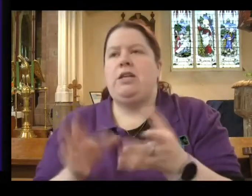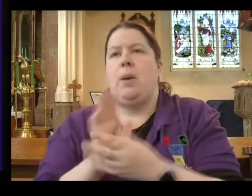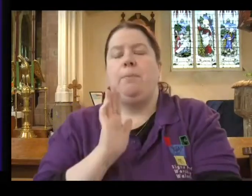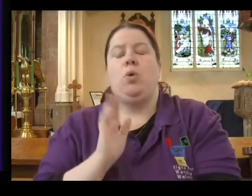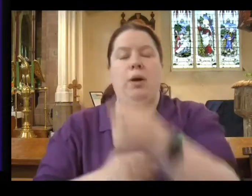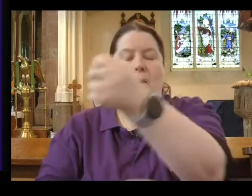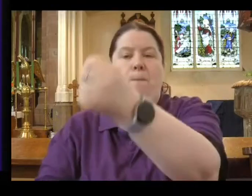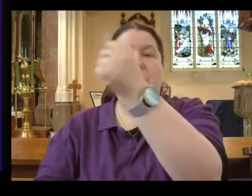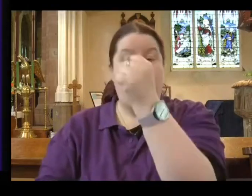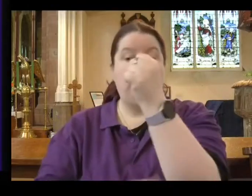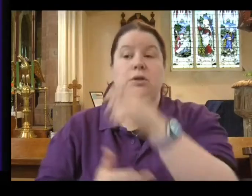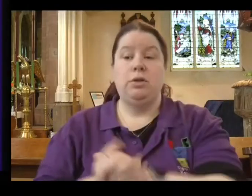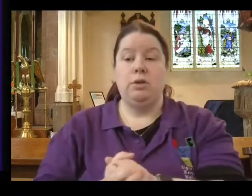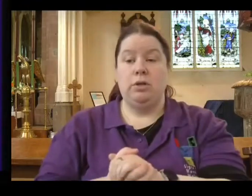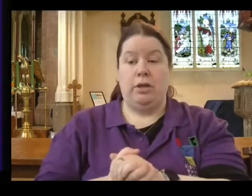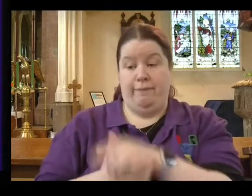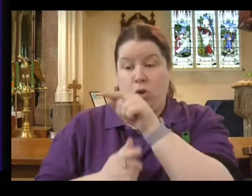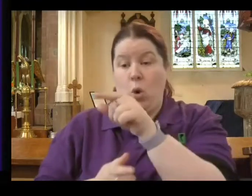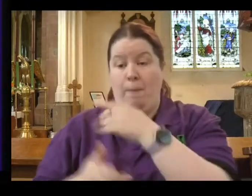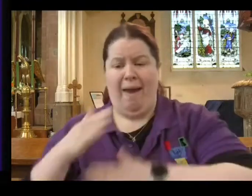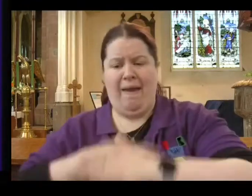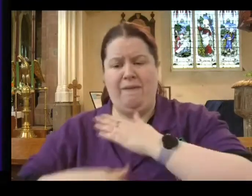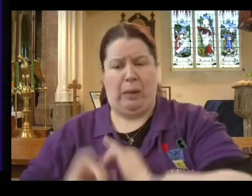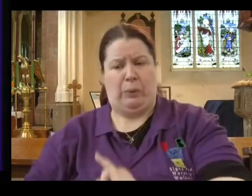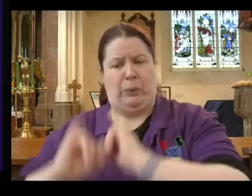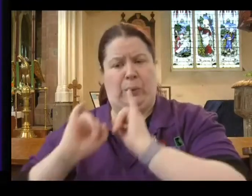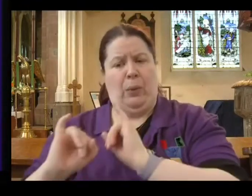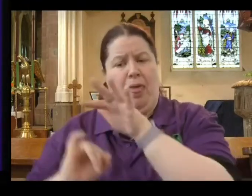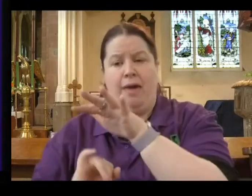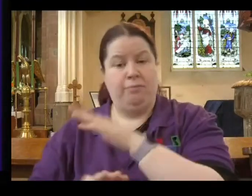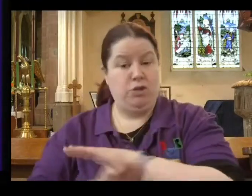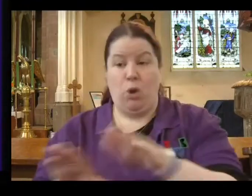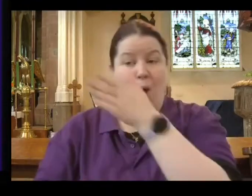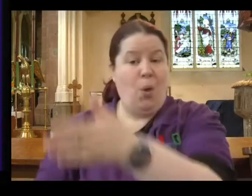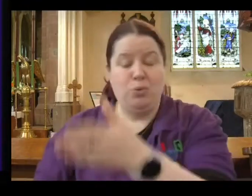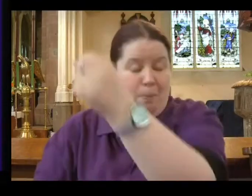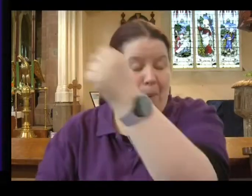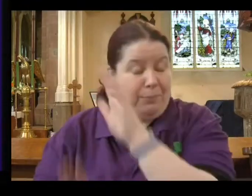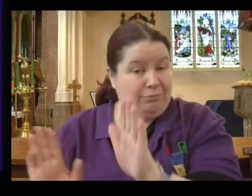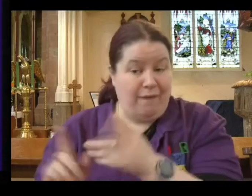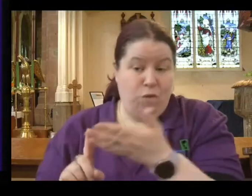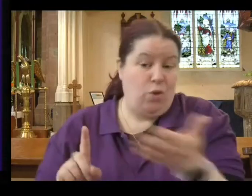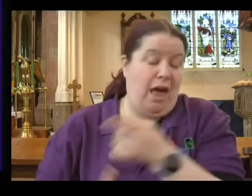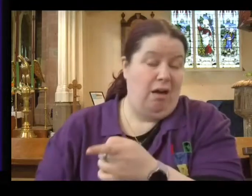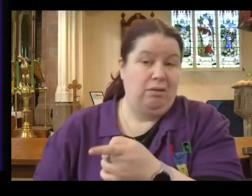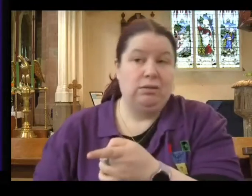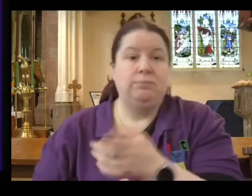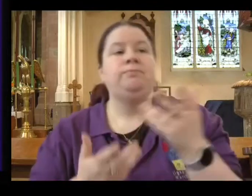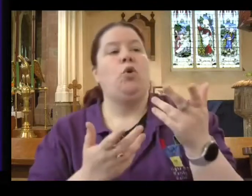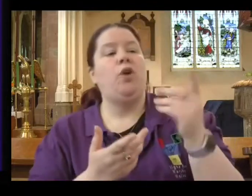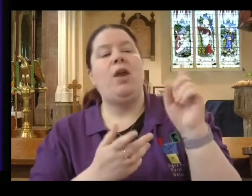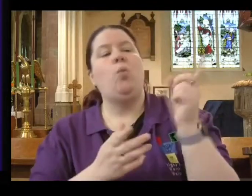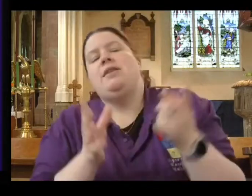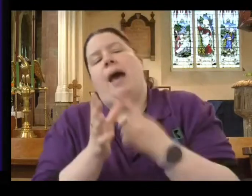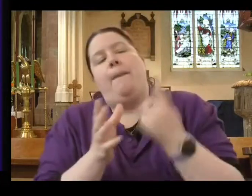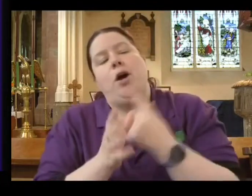is a place where you tend to fall into unhealthy situations, then stop going to the pub. If you're a member of a WhatsApp